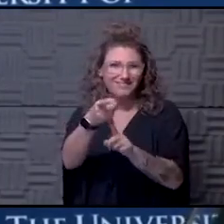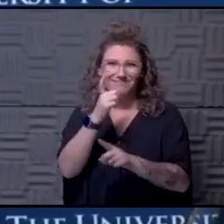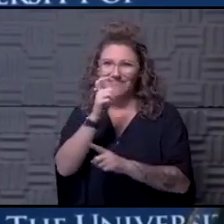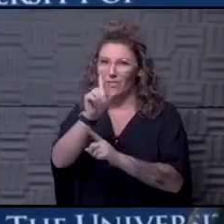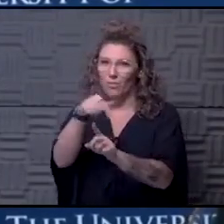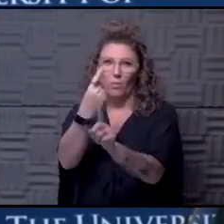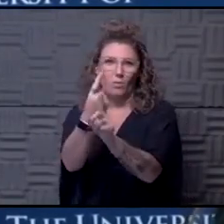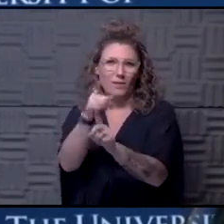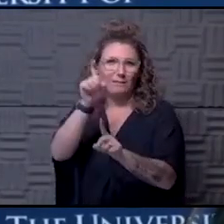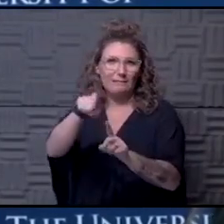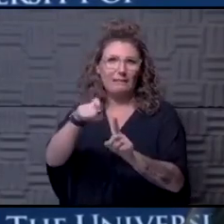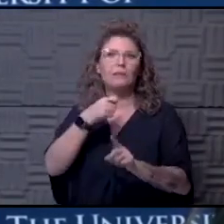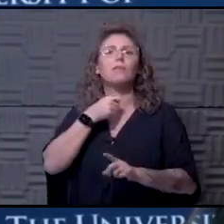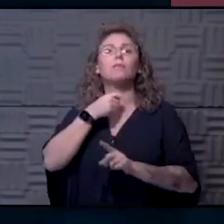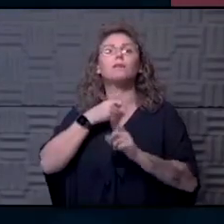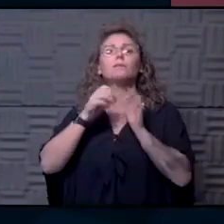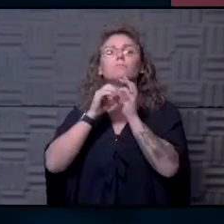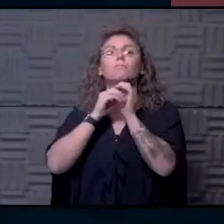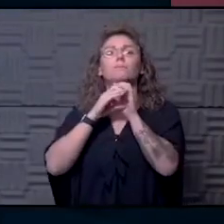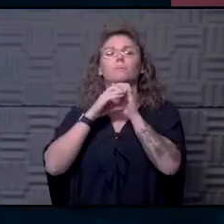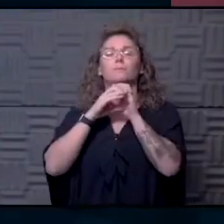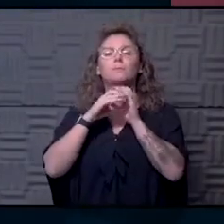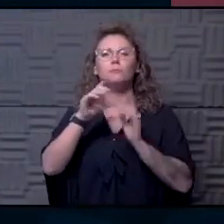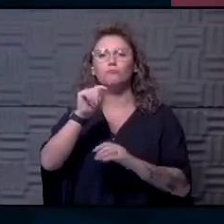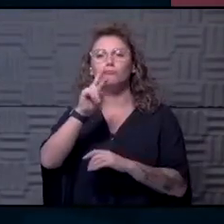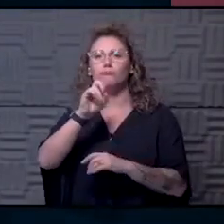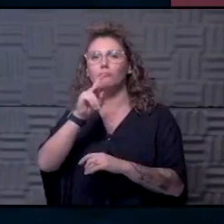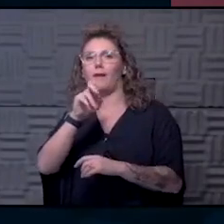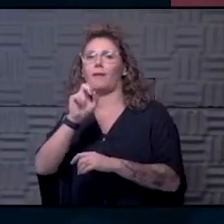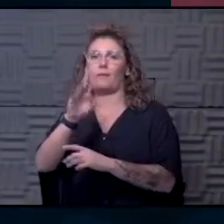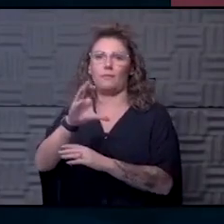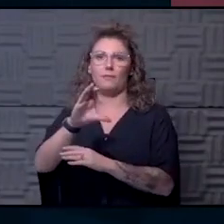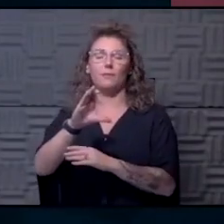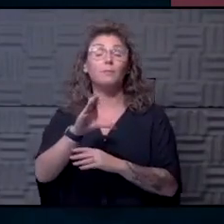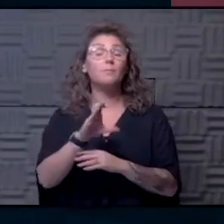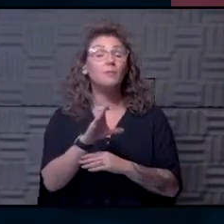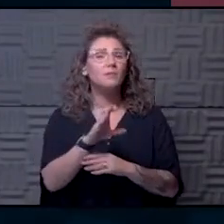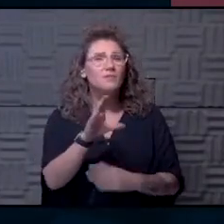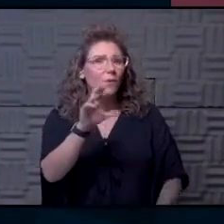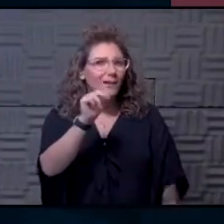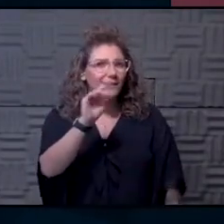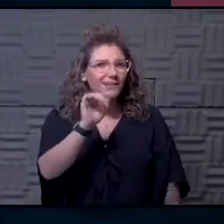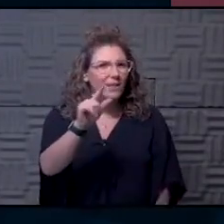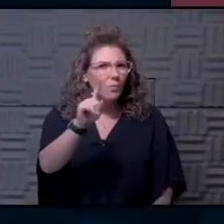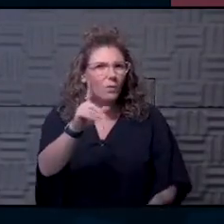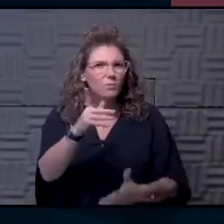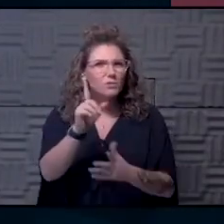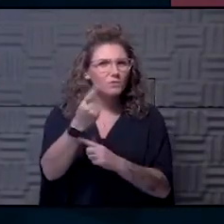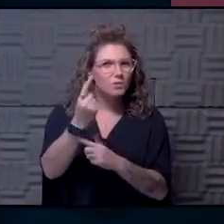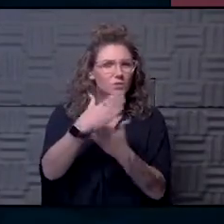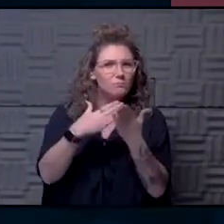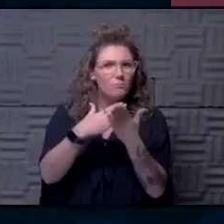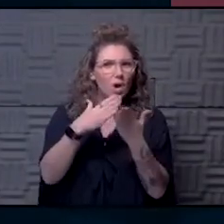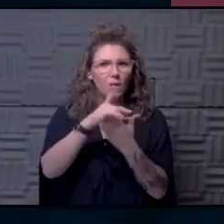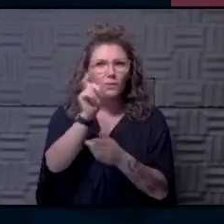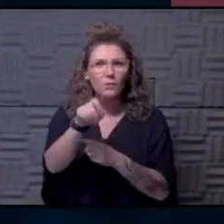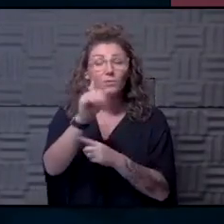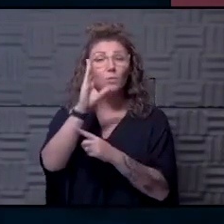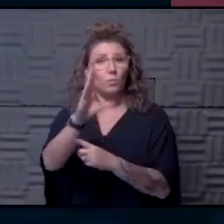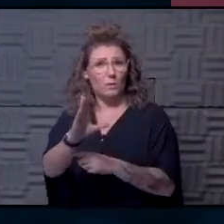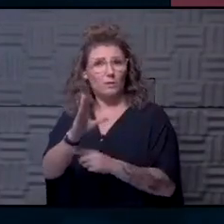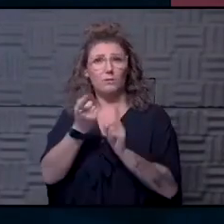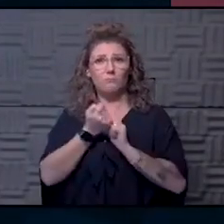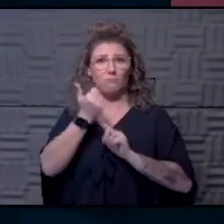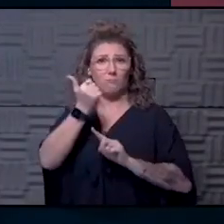has needed a trach. Okay. And Anil, what's the first part of that question again? Will he get off the trach? Yeah.